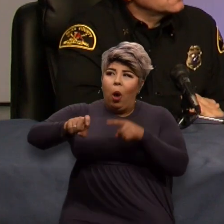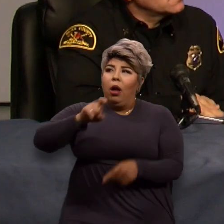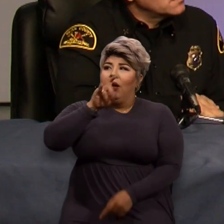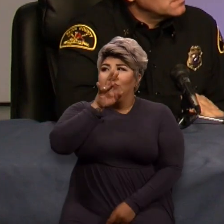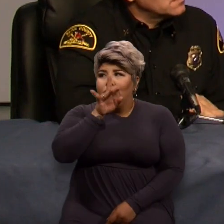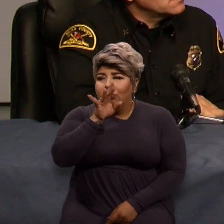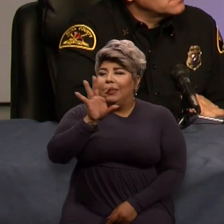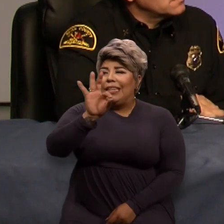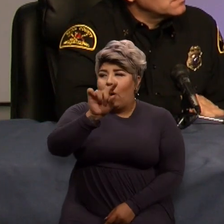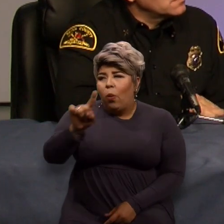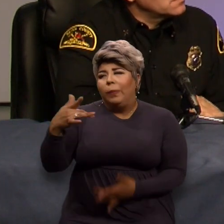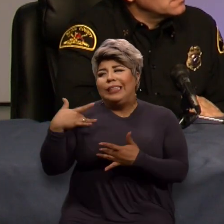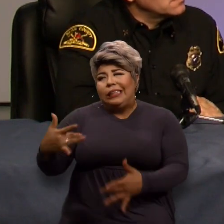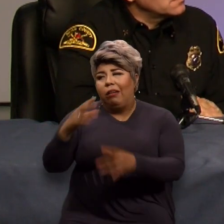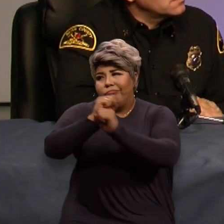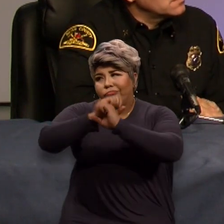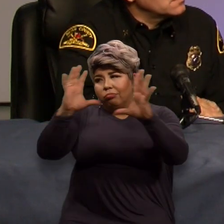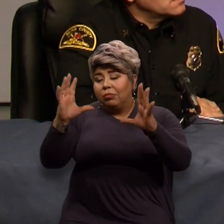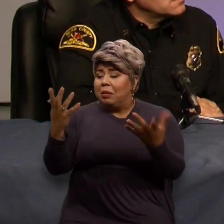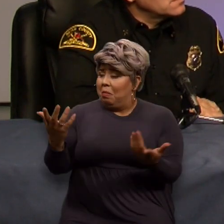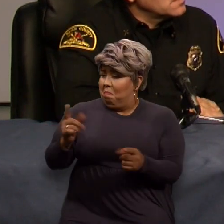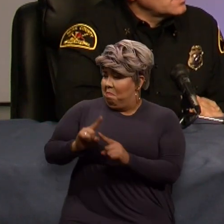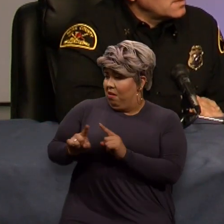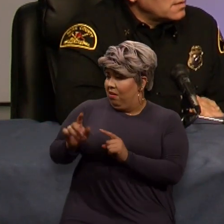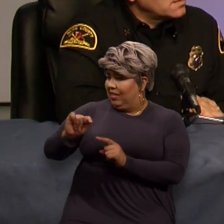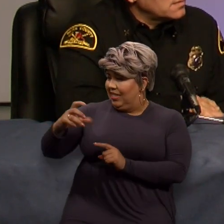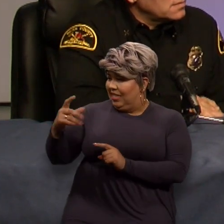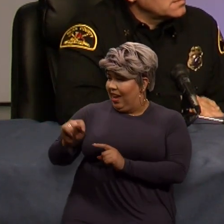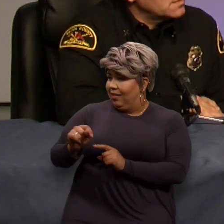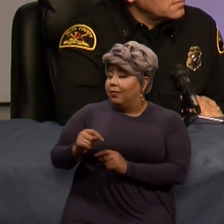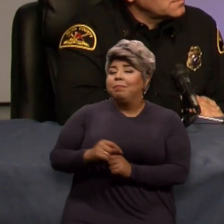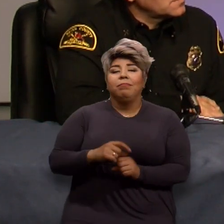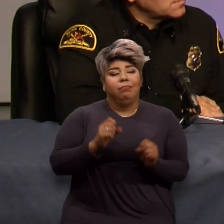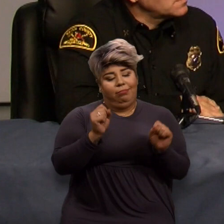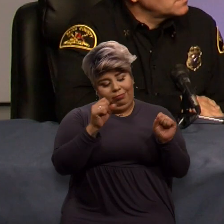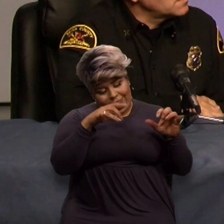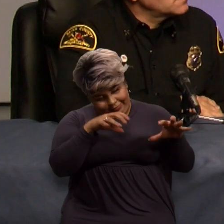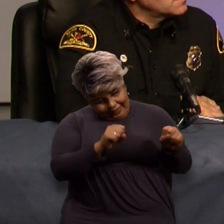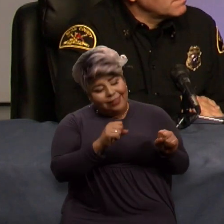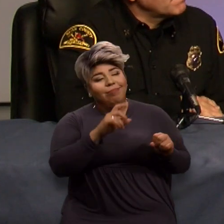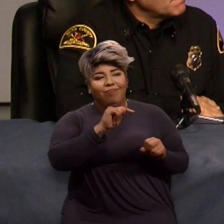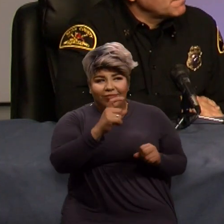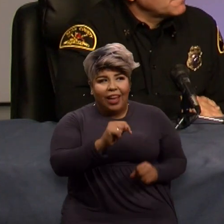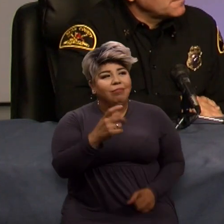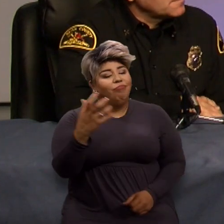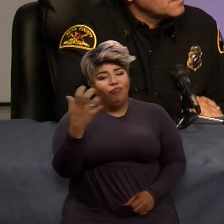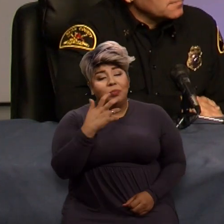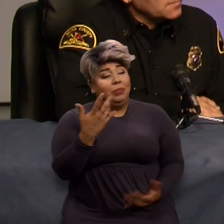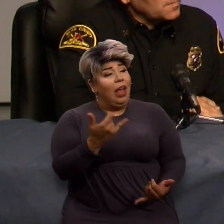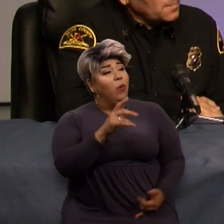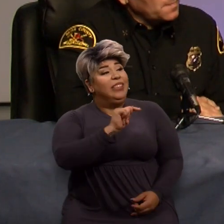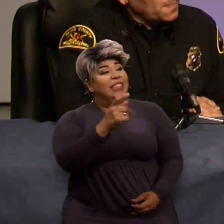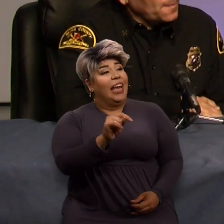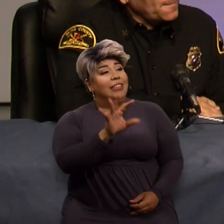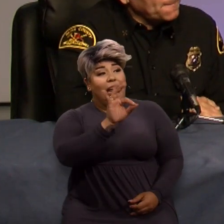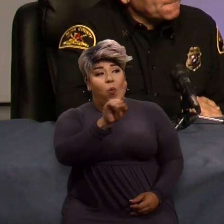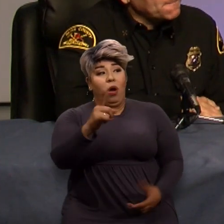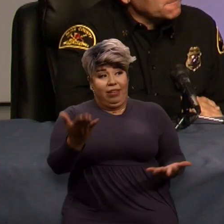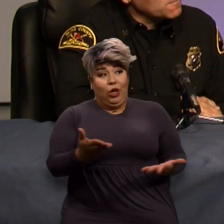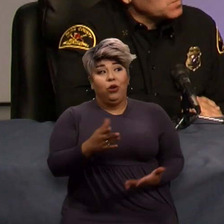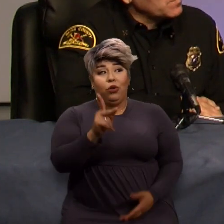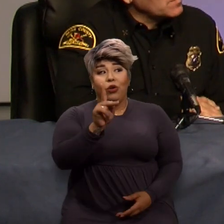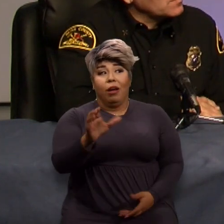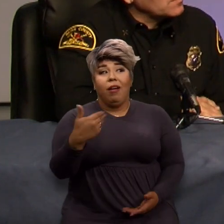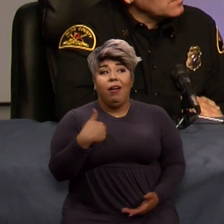speaking with someone on the phone. Can you, can you text 9-1-1? Yes. Texting is awesome. So we have texted 9-1-1 in Kern County, but